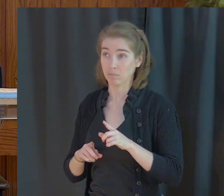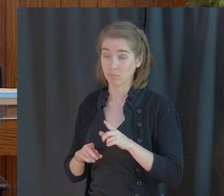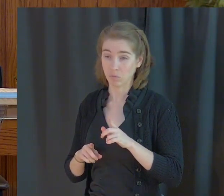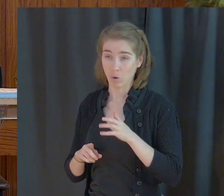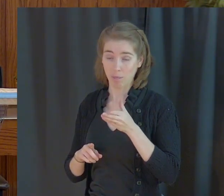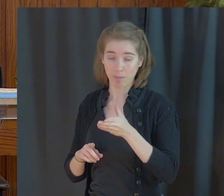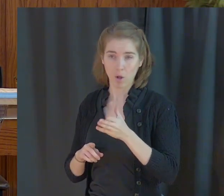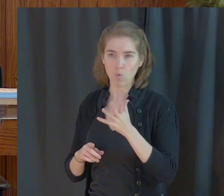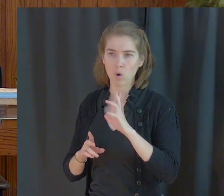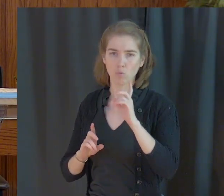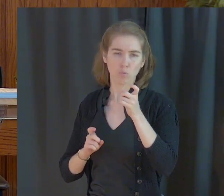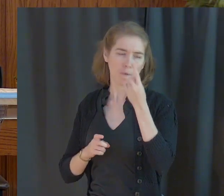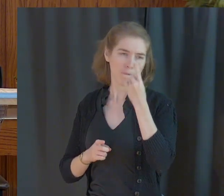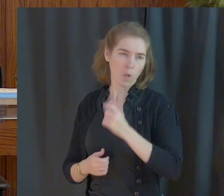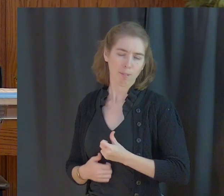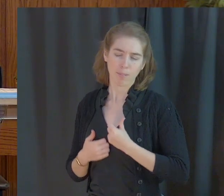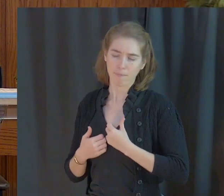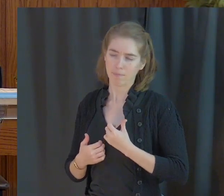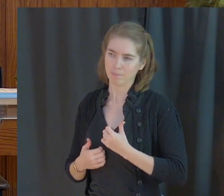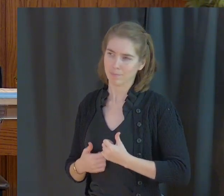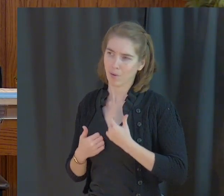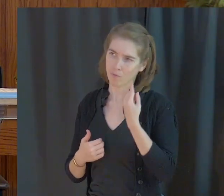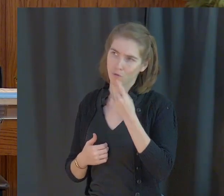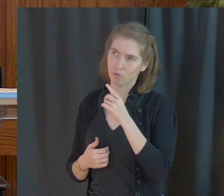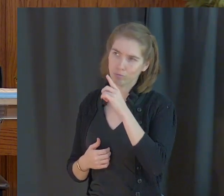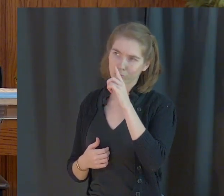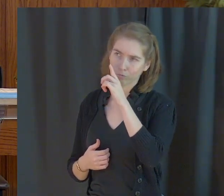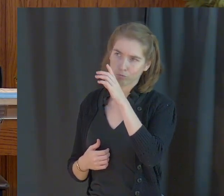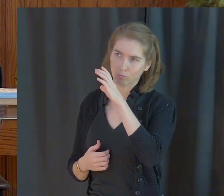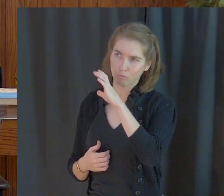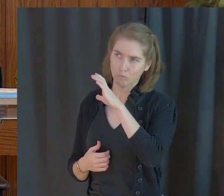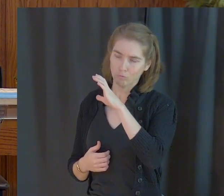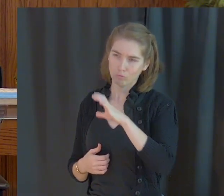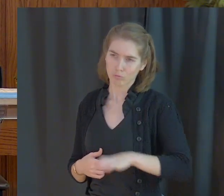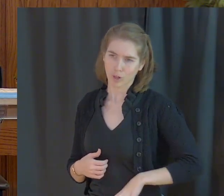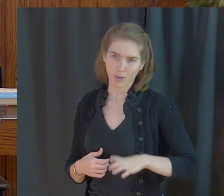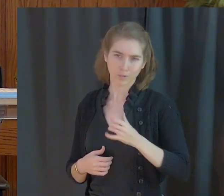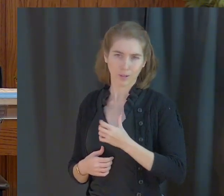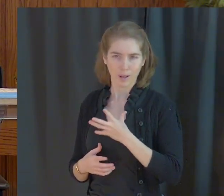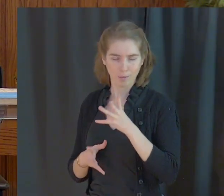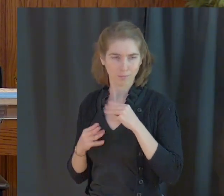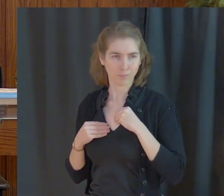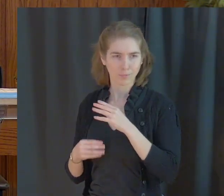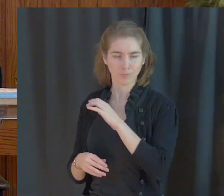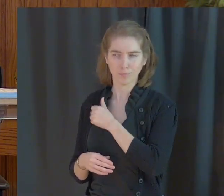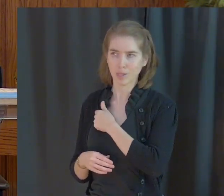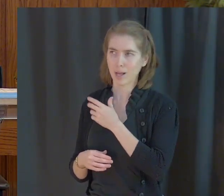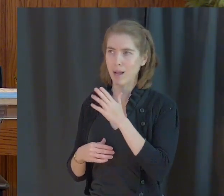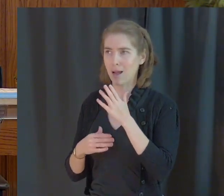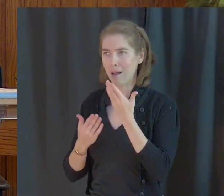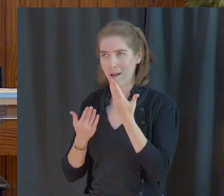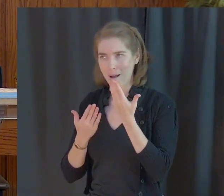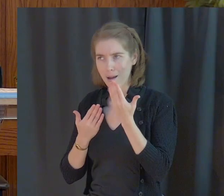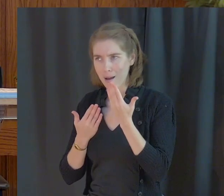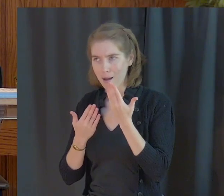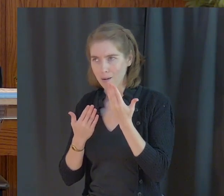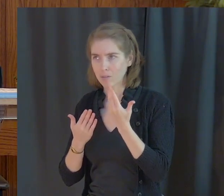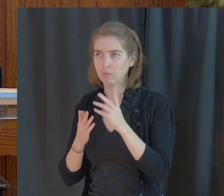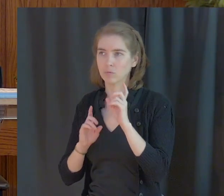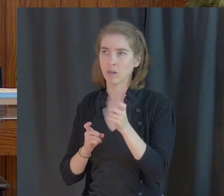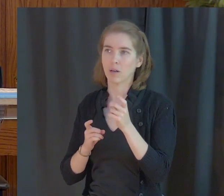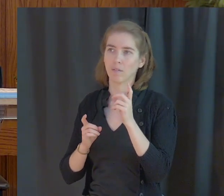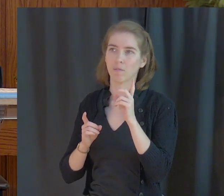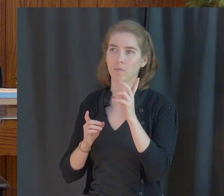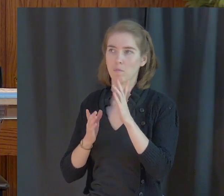what is reward for living this life for Christ and accepting these attitudes and beatitudes heaven comfort being full given